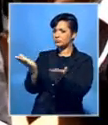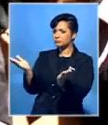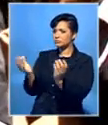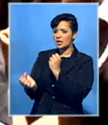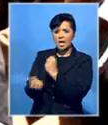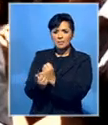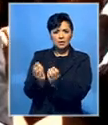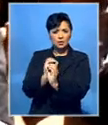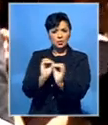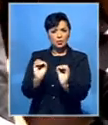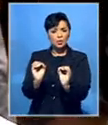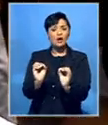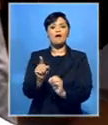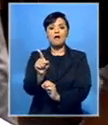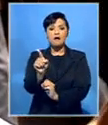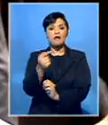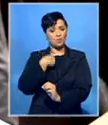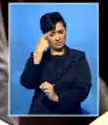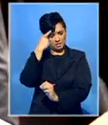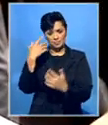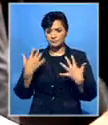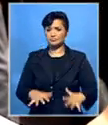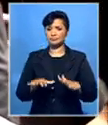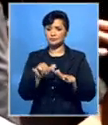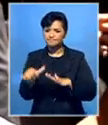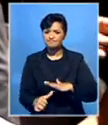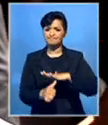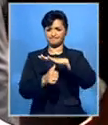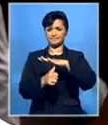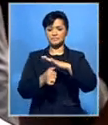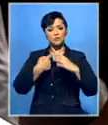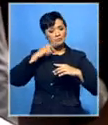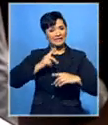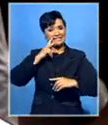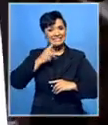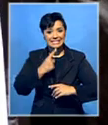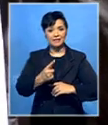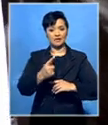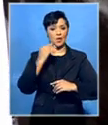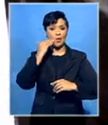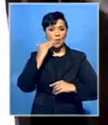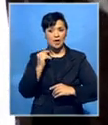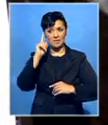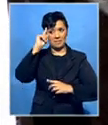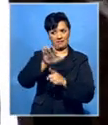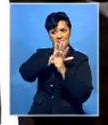others that have not been in the public sphere. That we think it's important that we must shine light on racism, we must expose it.